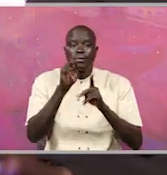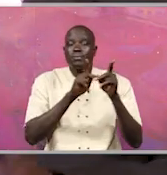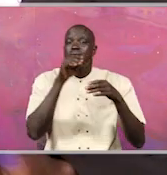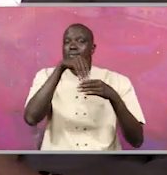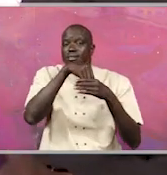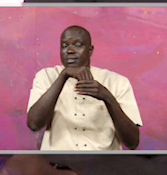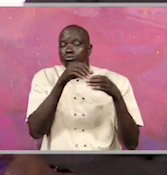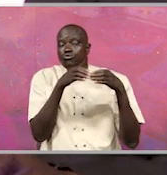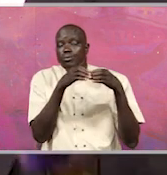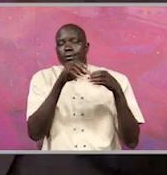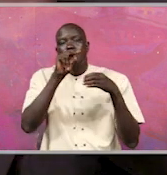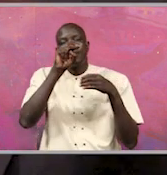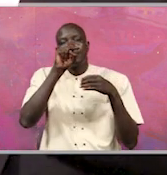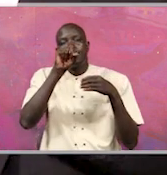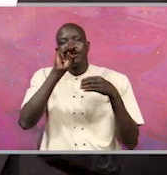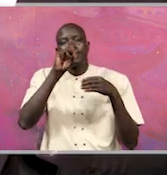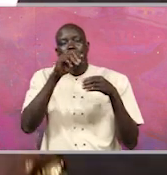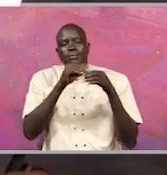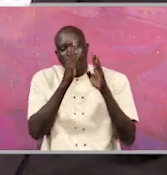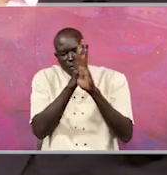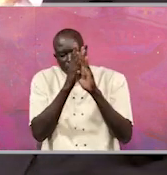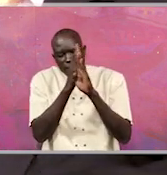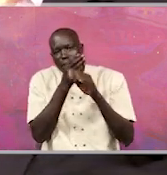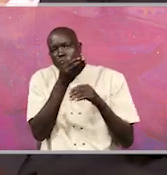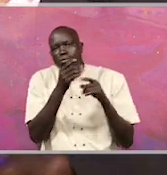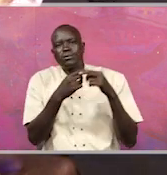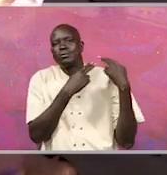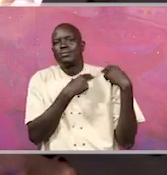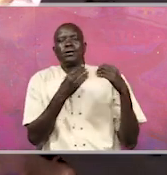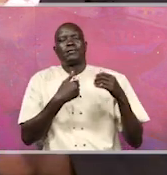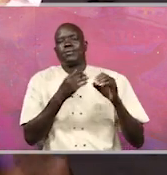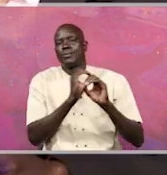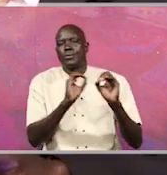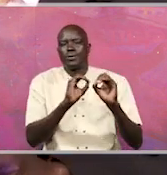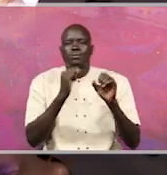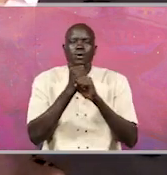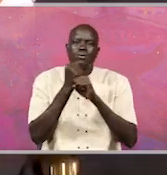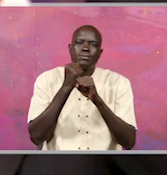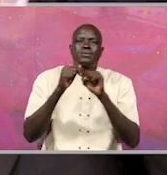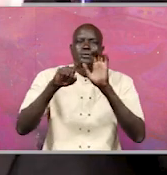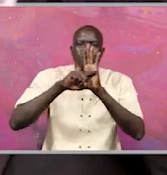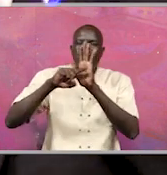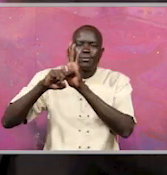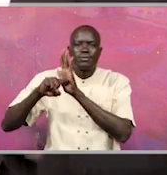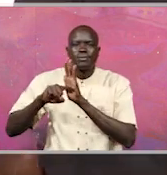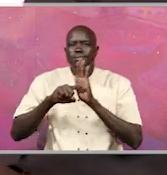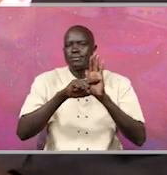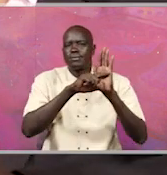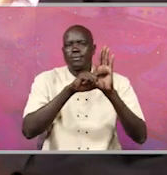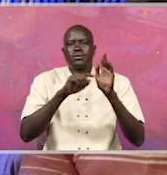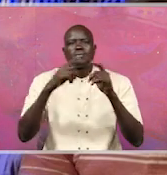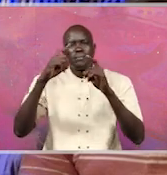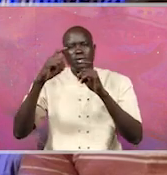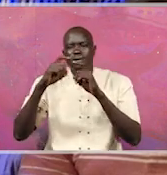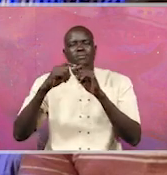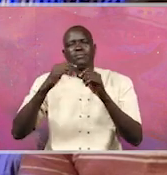who hide behind being affiliates of NRM and perform negatively to the detriment of the image of